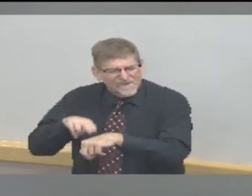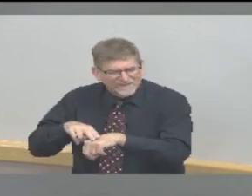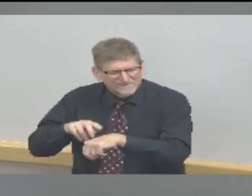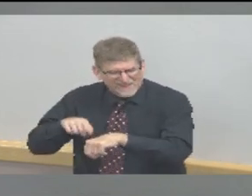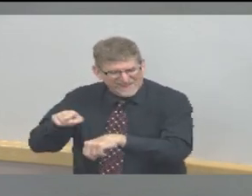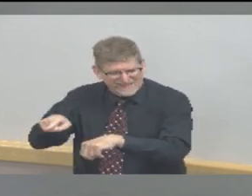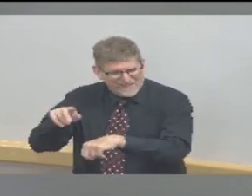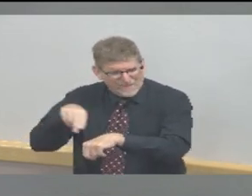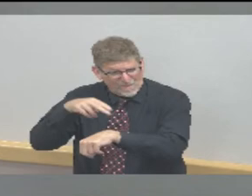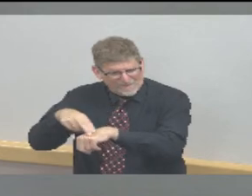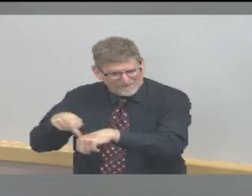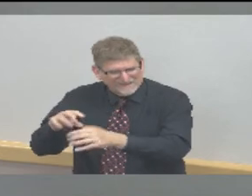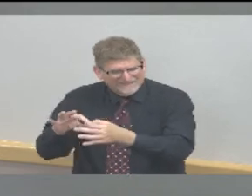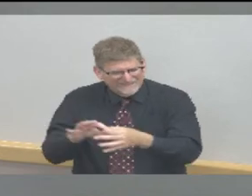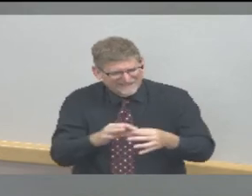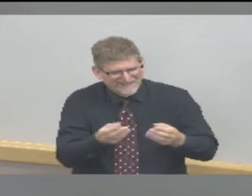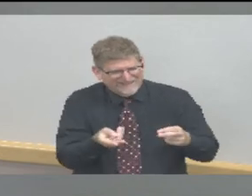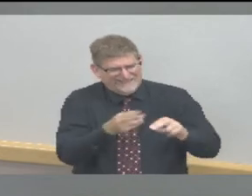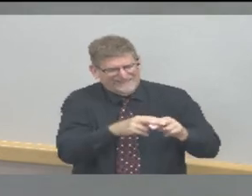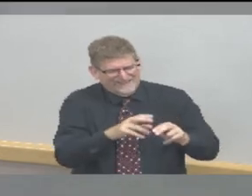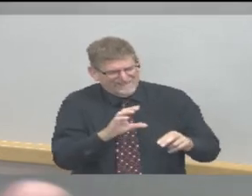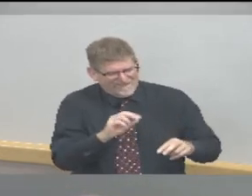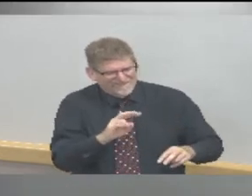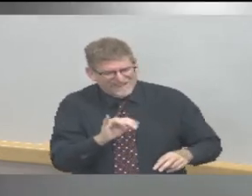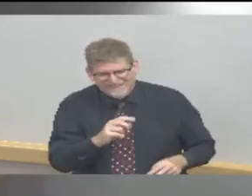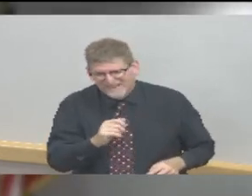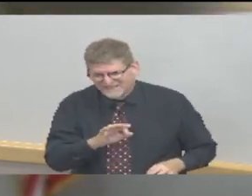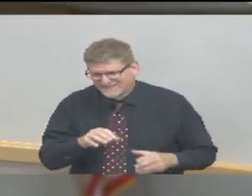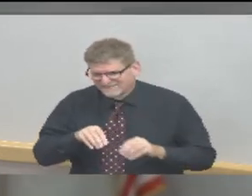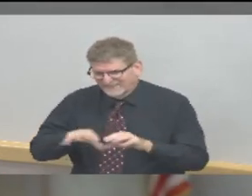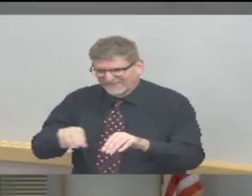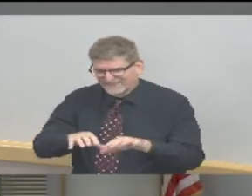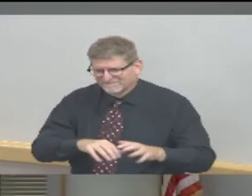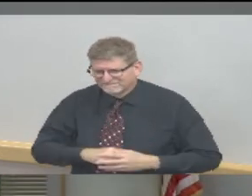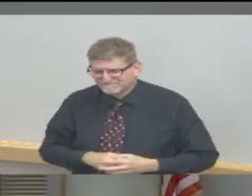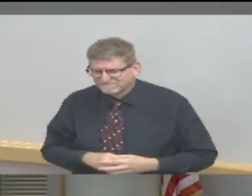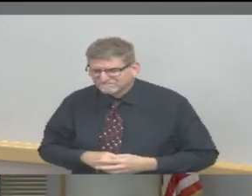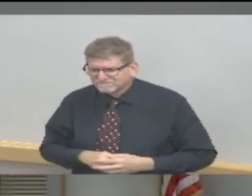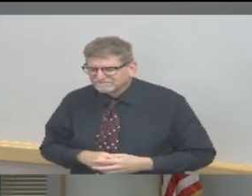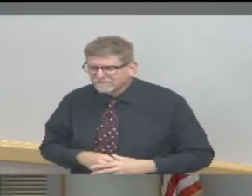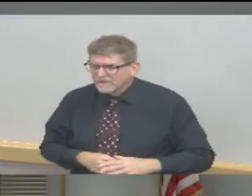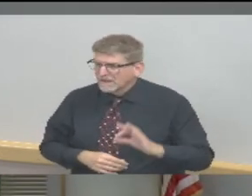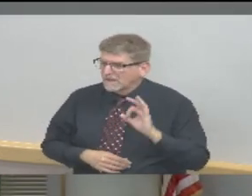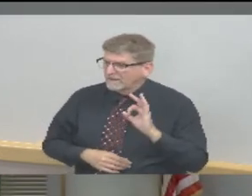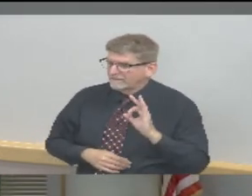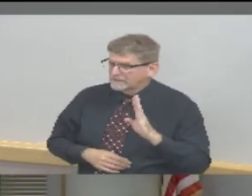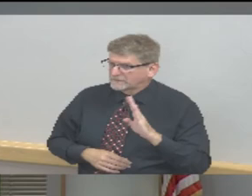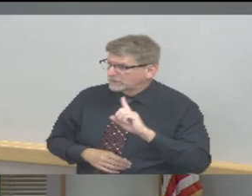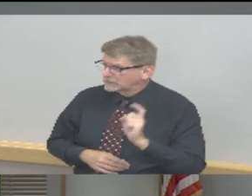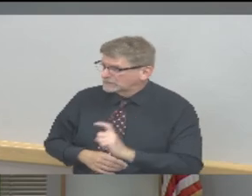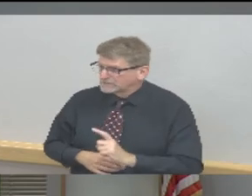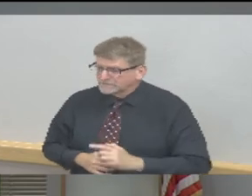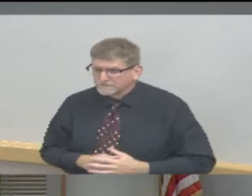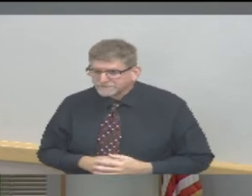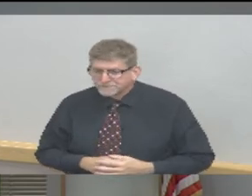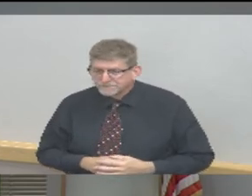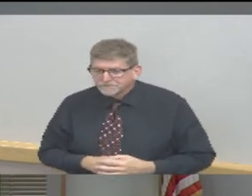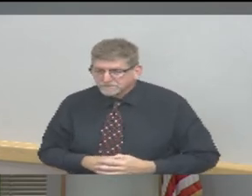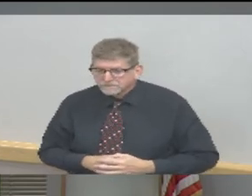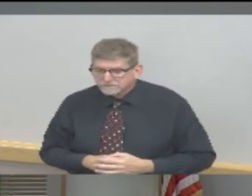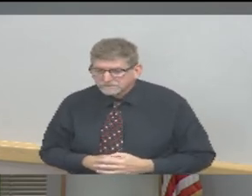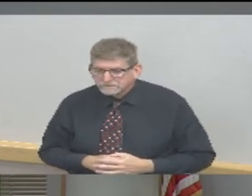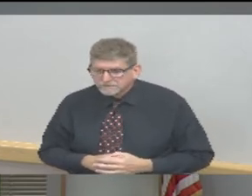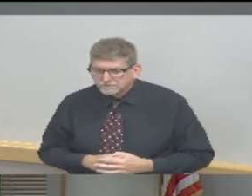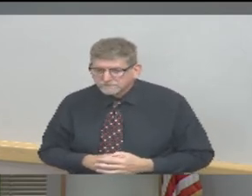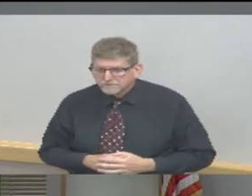Question from Facebook Live. Will people having elective procedures also be tested when they leave the hospital to make sure they have